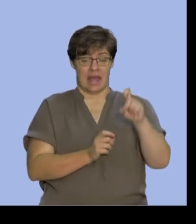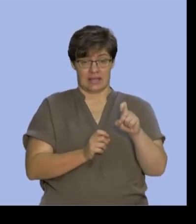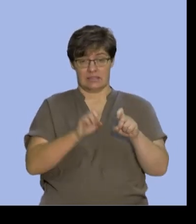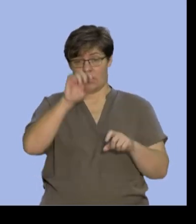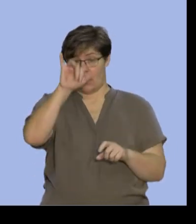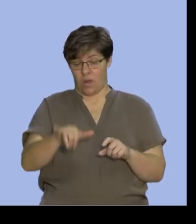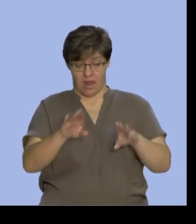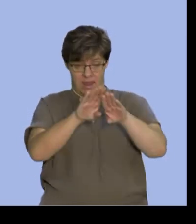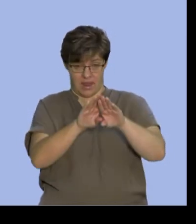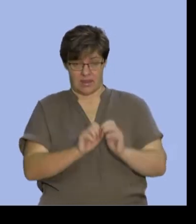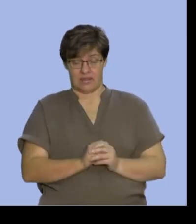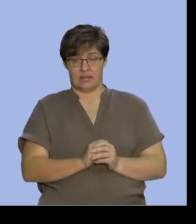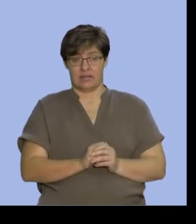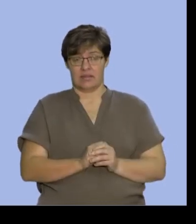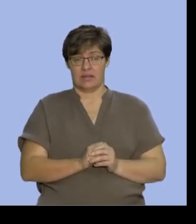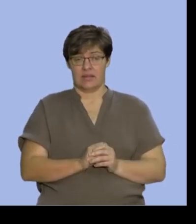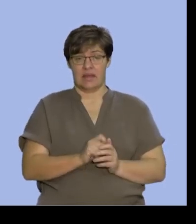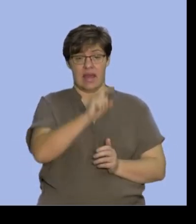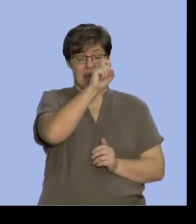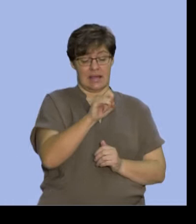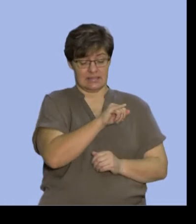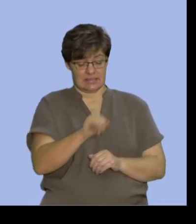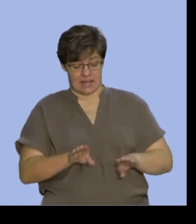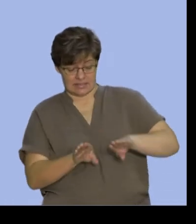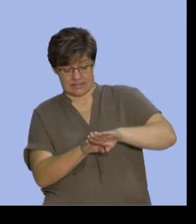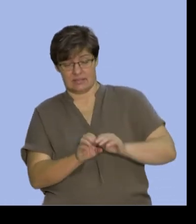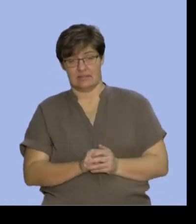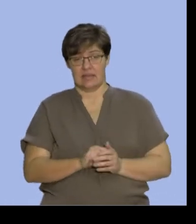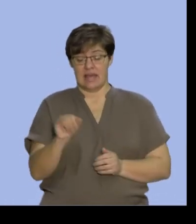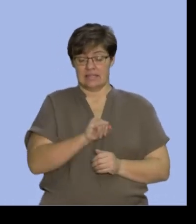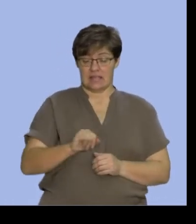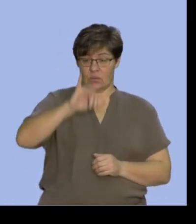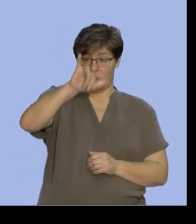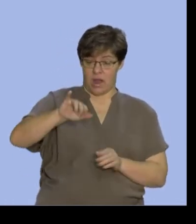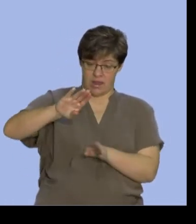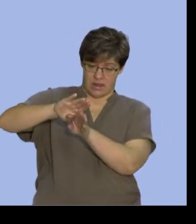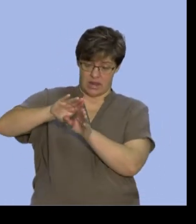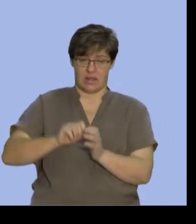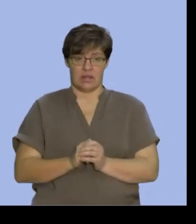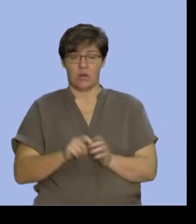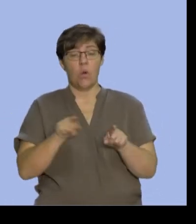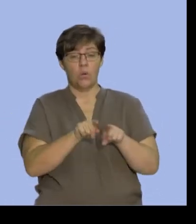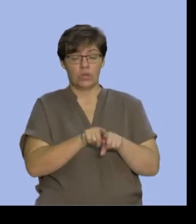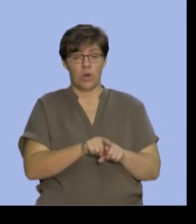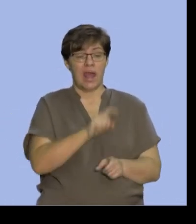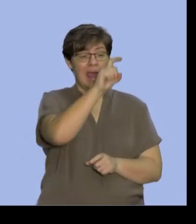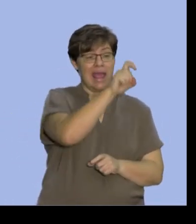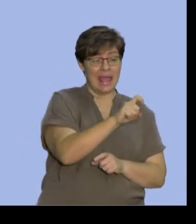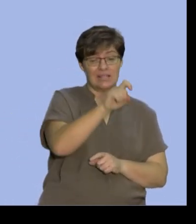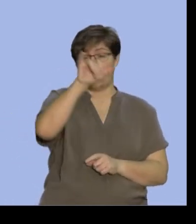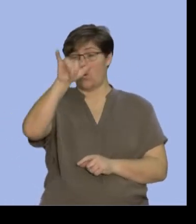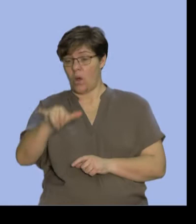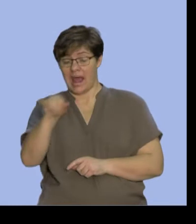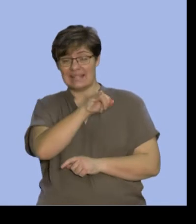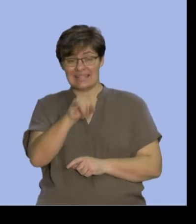between X and Z, Z and Y, and there's an element in the